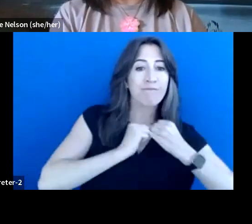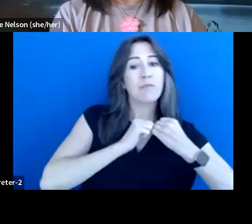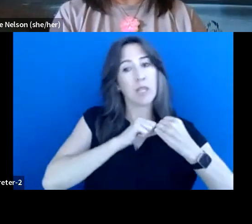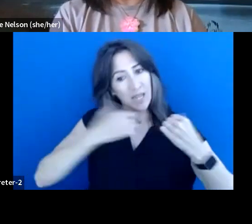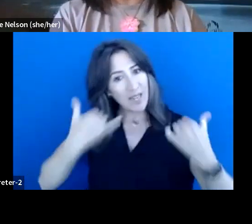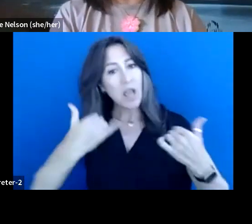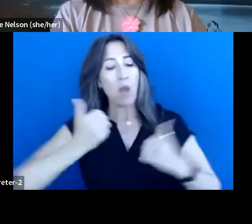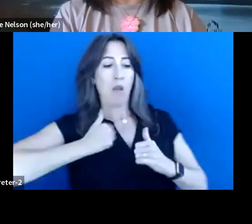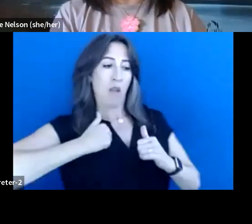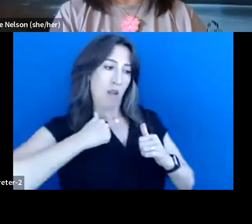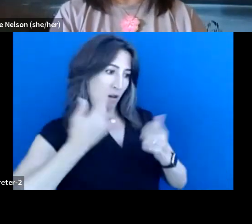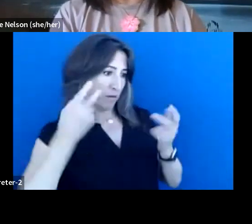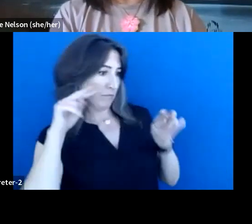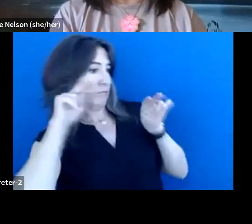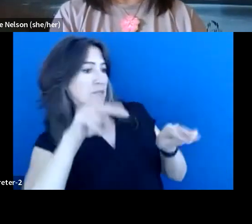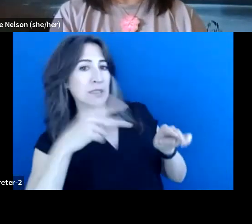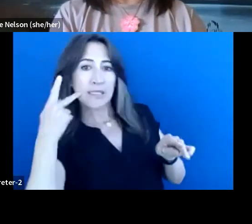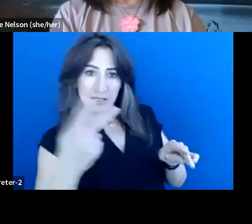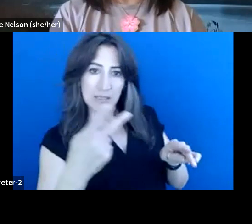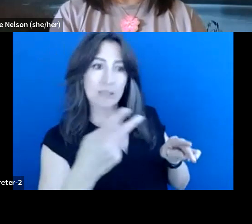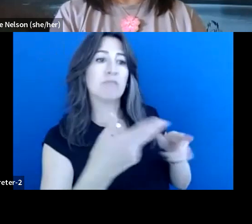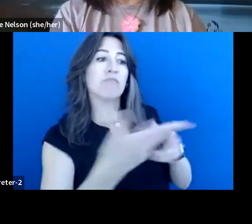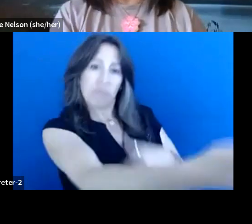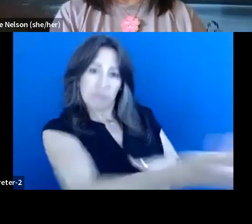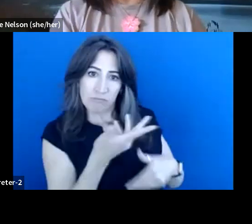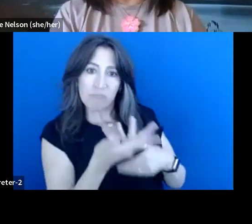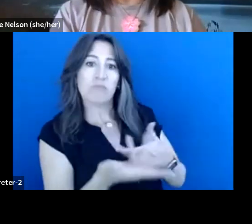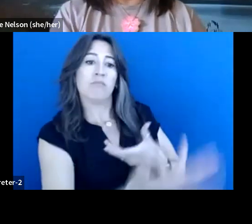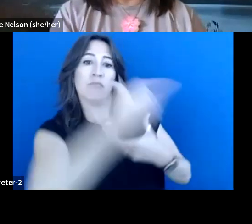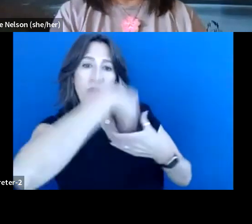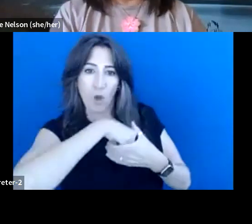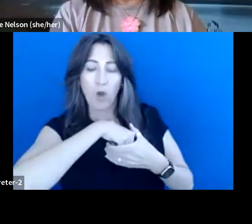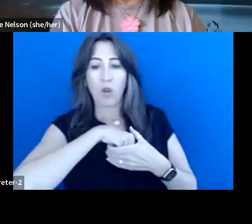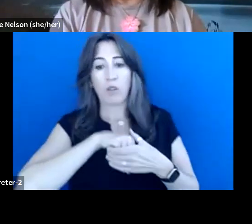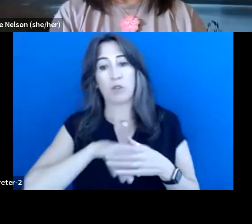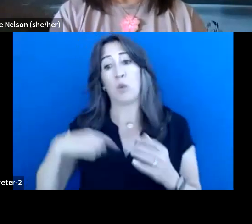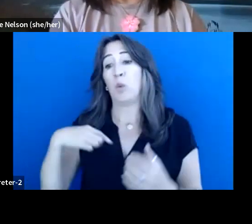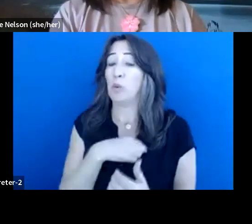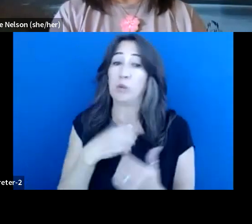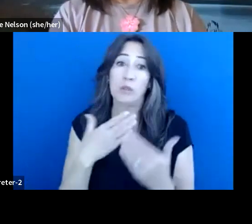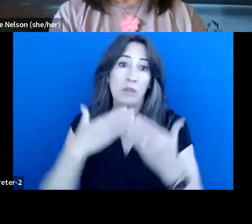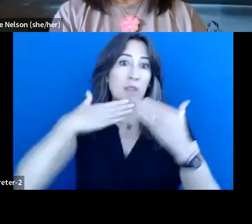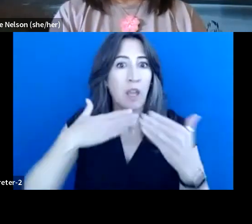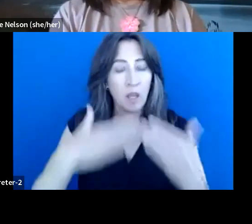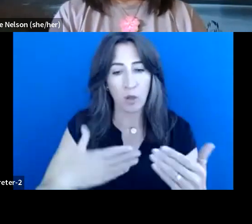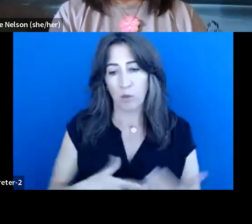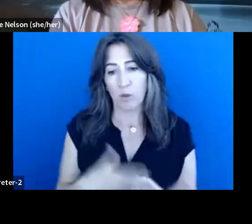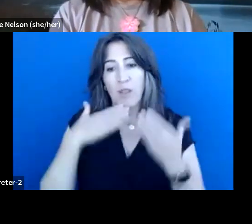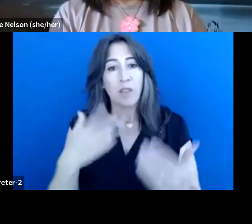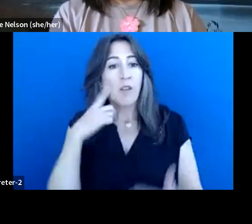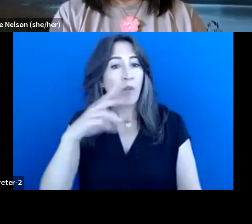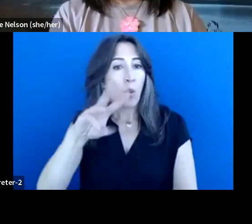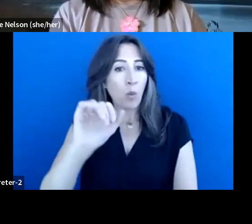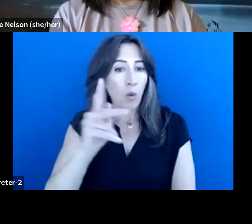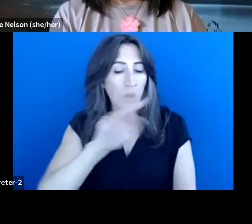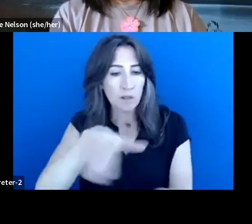glad that we have an opportunity to participate in this call. I want to thank the WASC Center for dialogue, and the